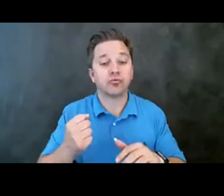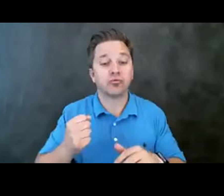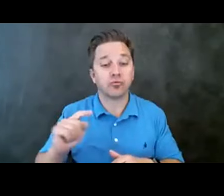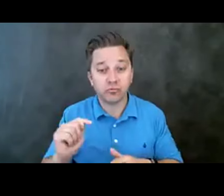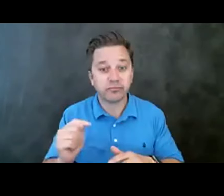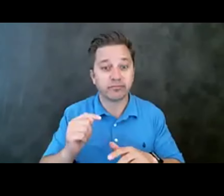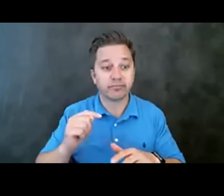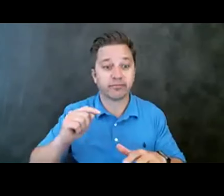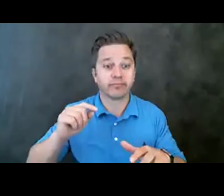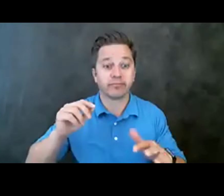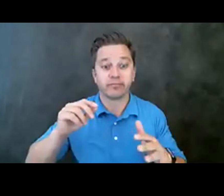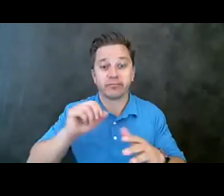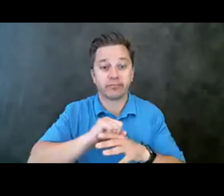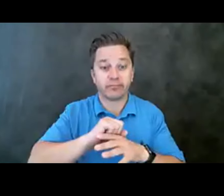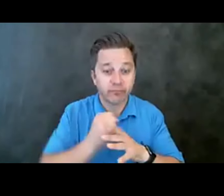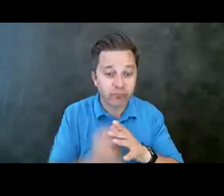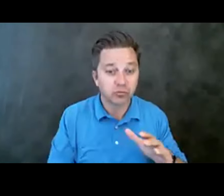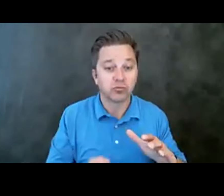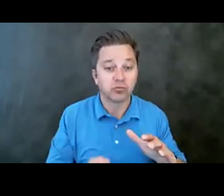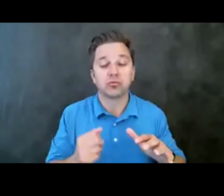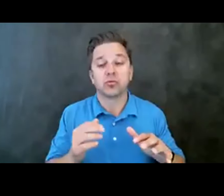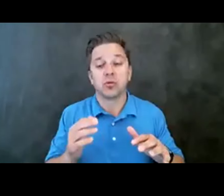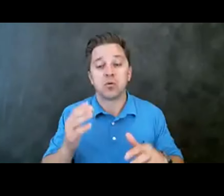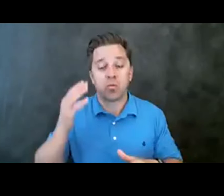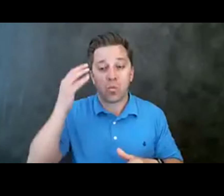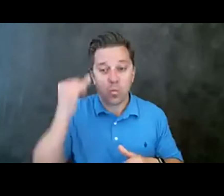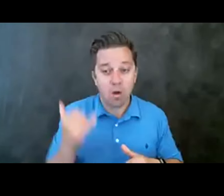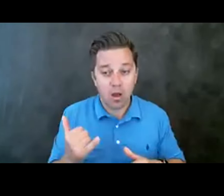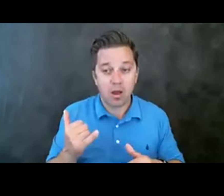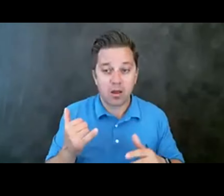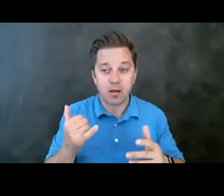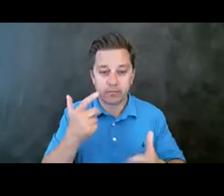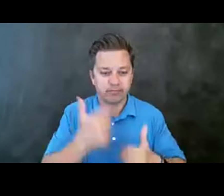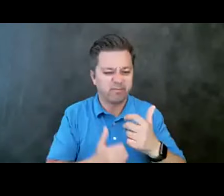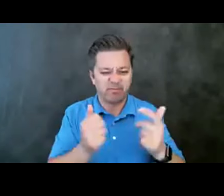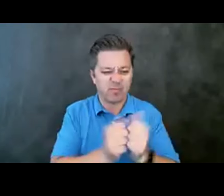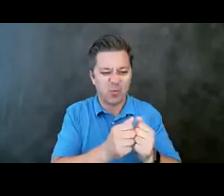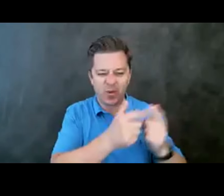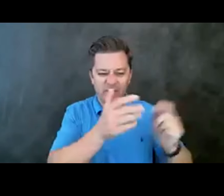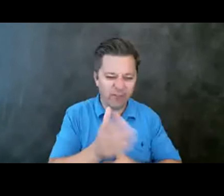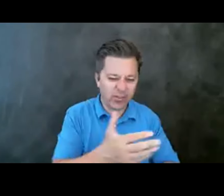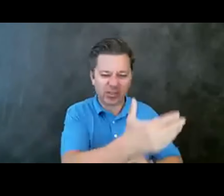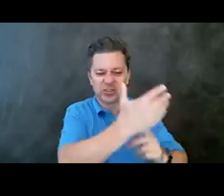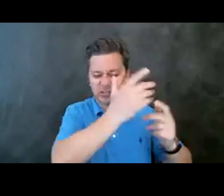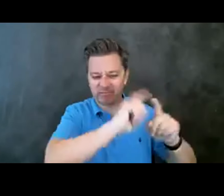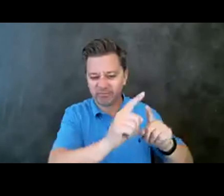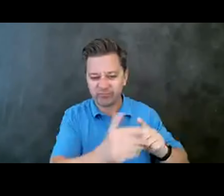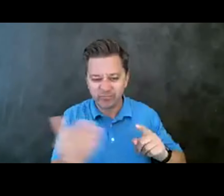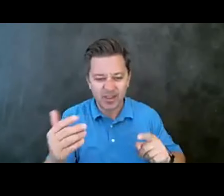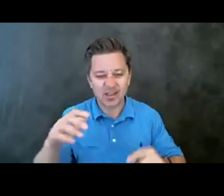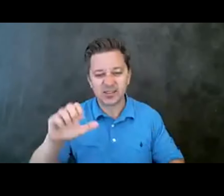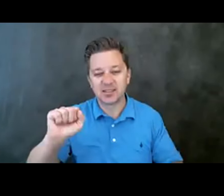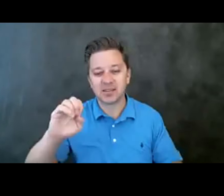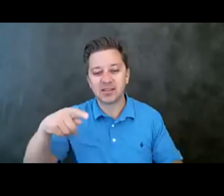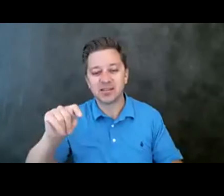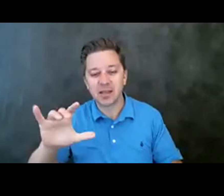the toilet or something is, uh, a lot of issues around wildlife. Some can even be dangerous for like septic systems and all the